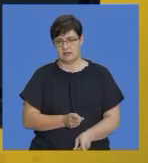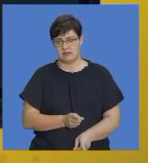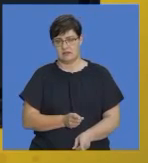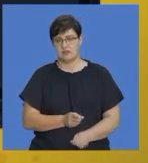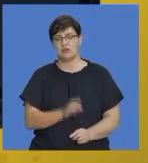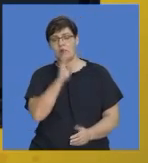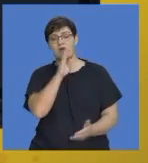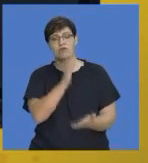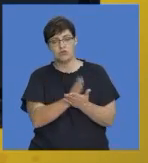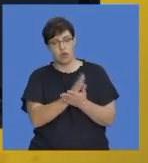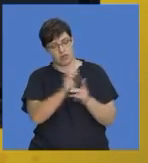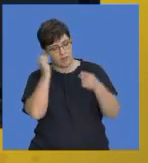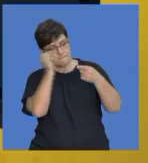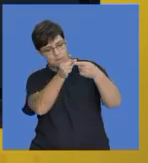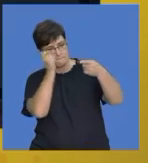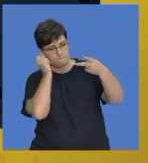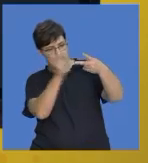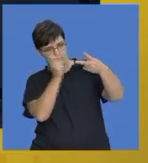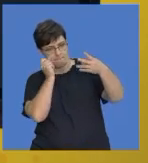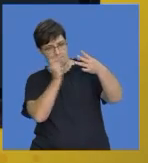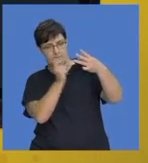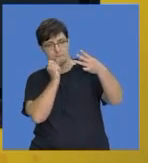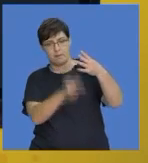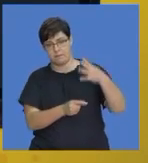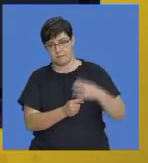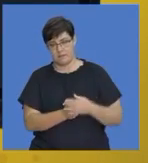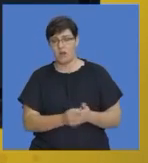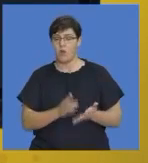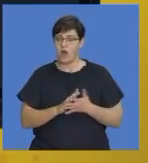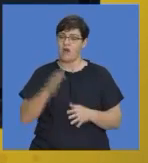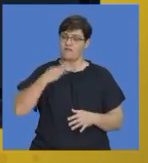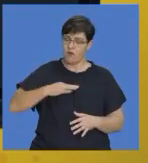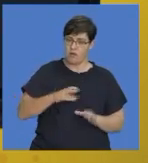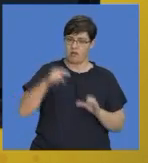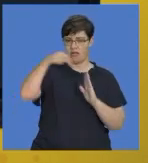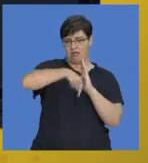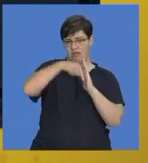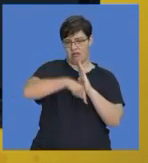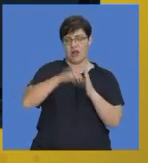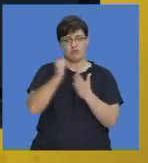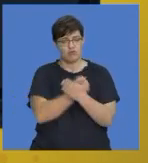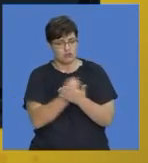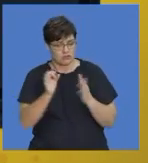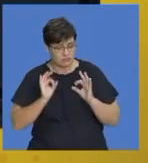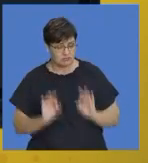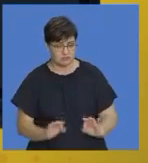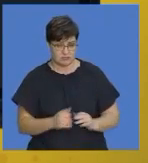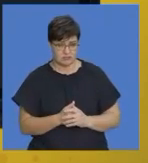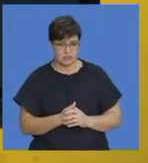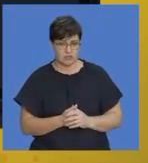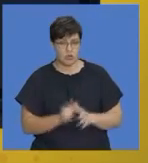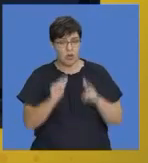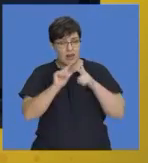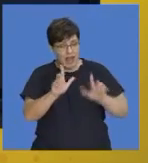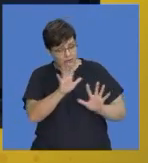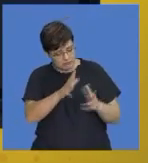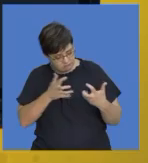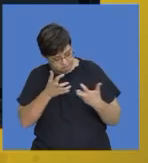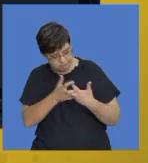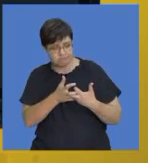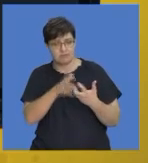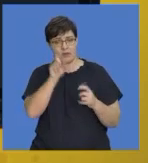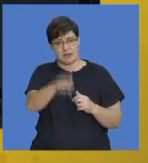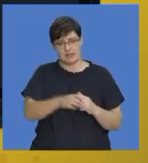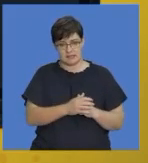that you get straight to the point. Remember, again, it's formal content and register, so you need to make sure the language is formal